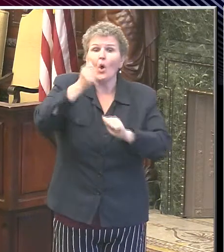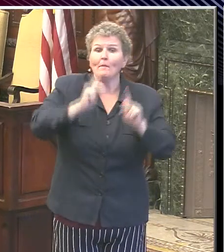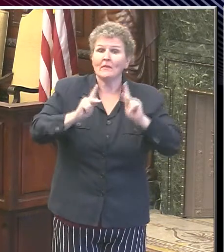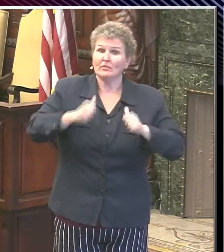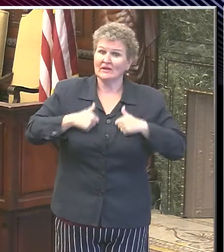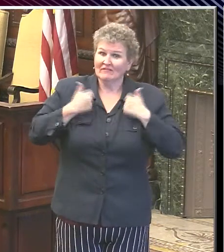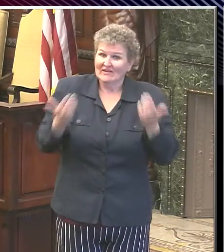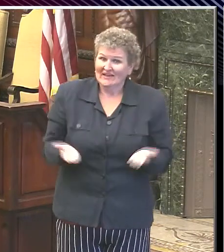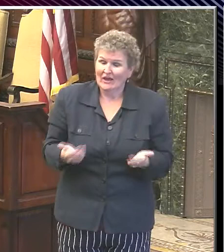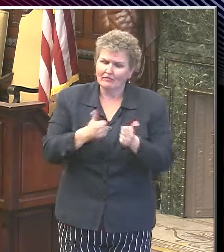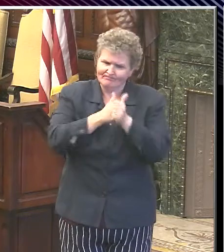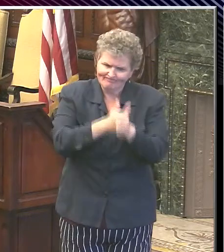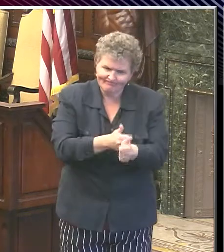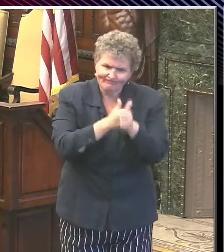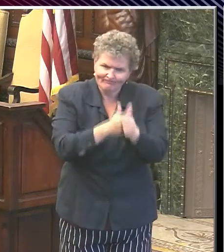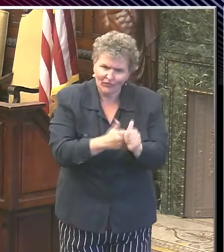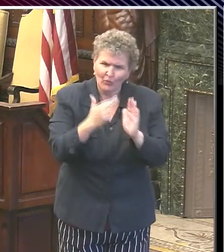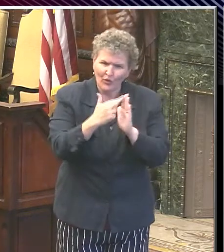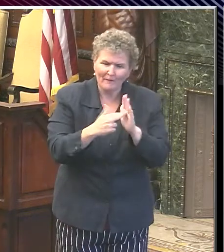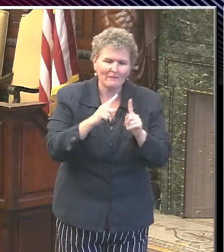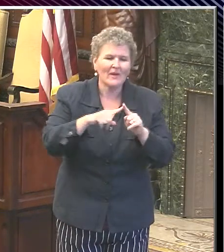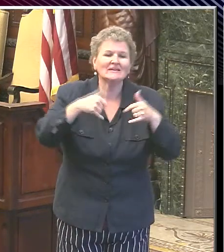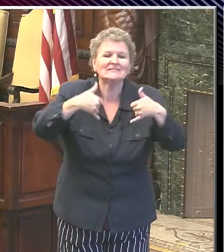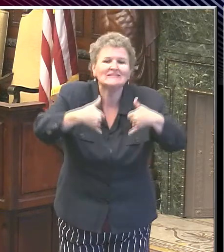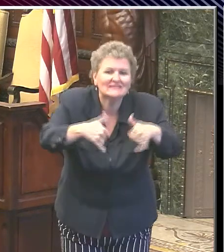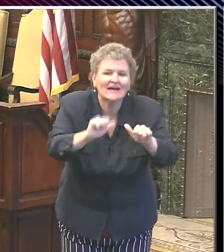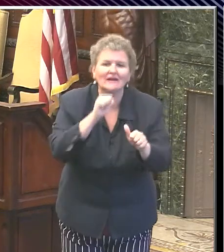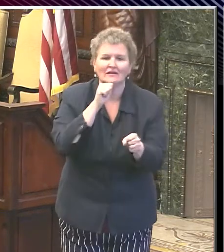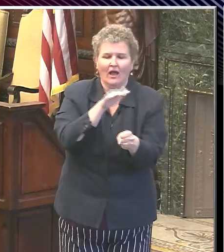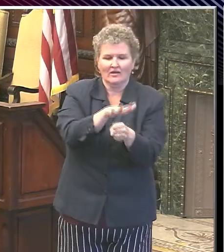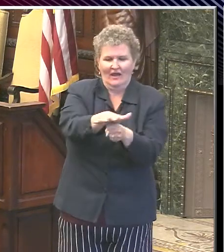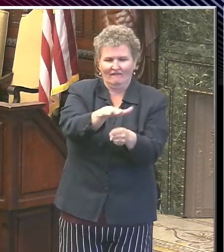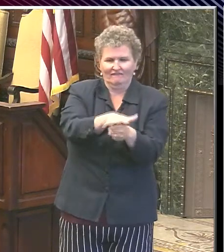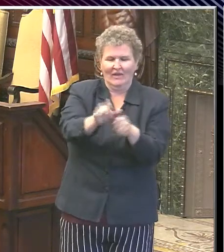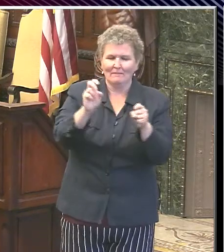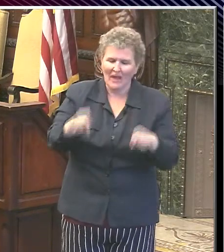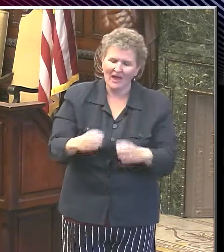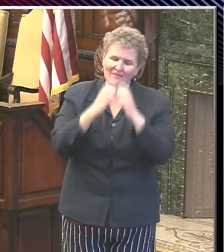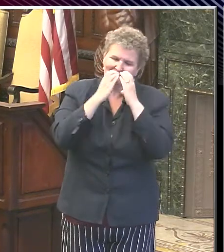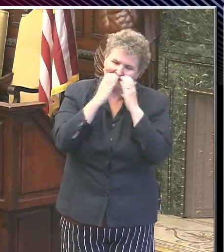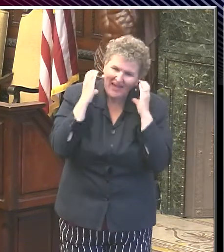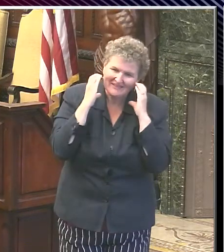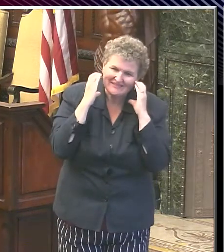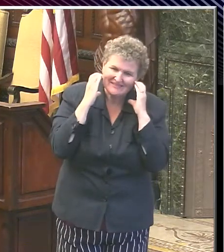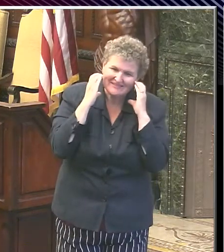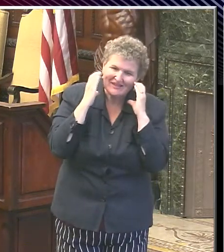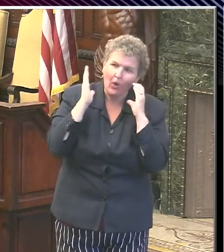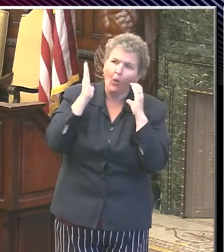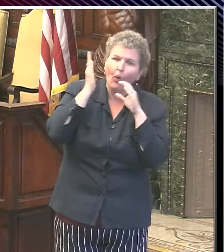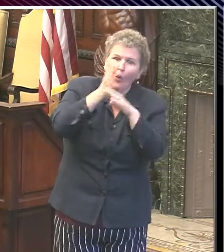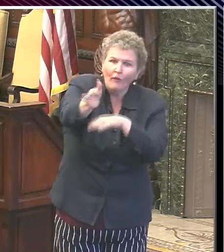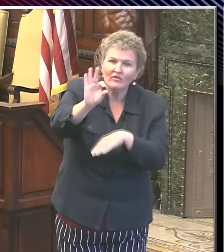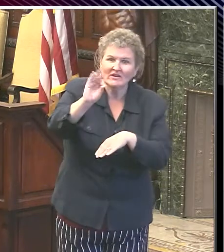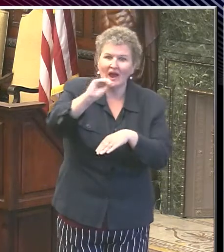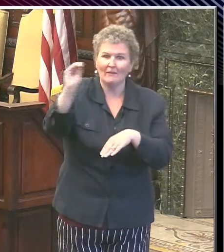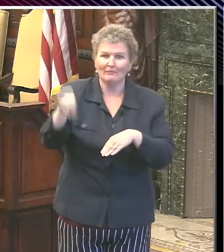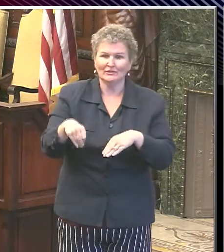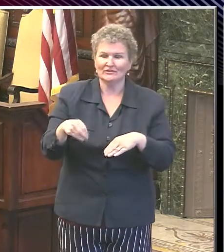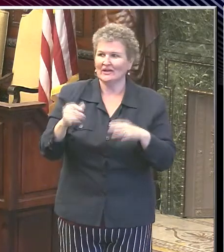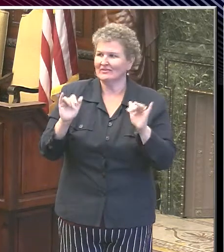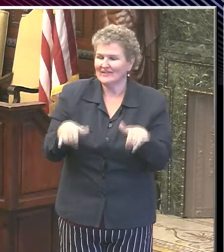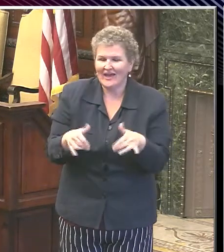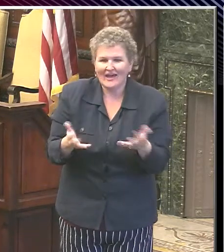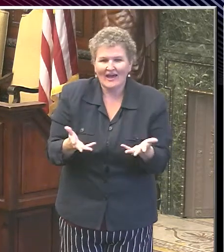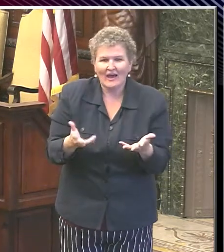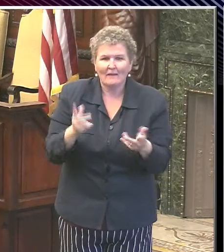but not quite enough. We'd love to have that at least 80%. I would love to have it be at 90%. So we just need to get the people who are not quite doing this yet to